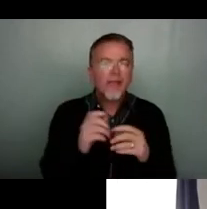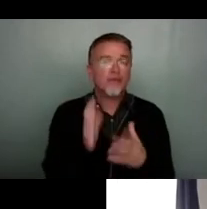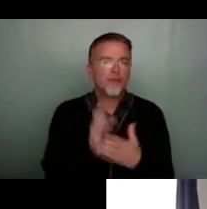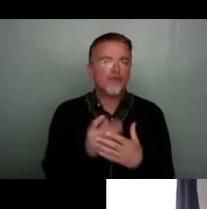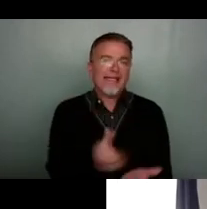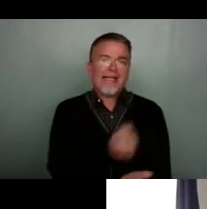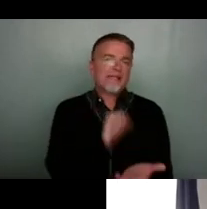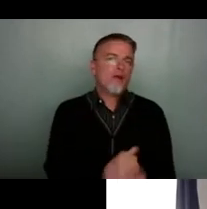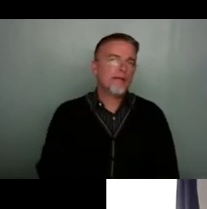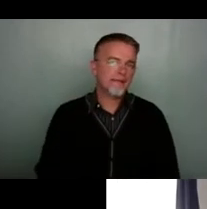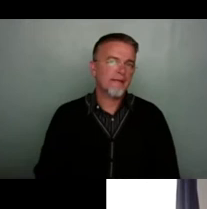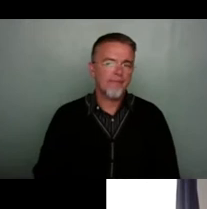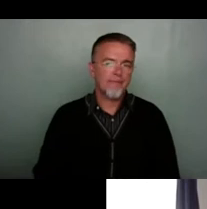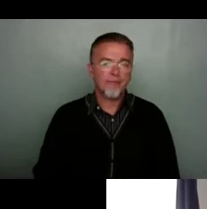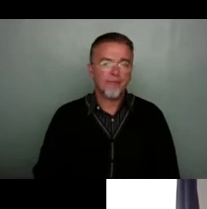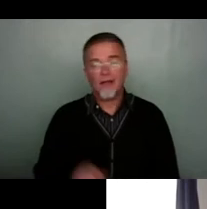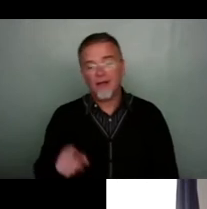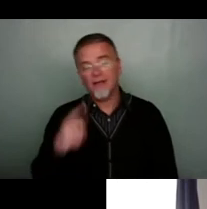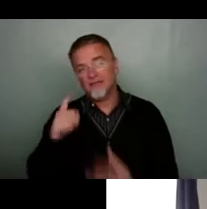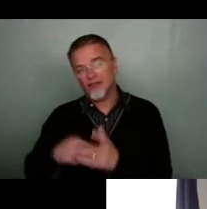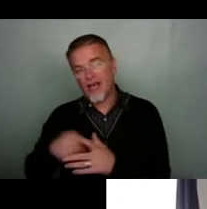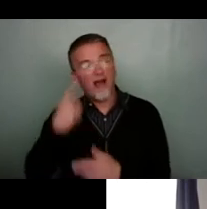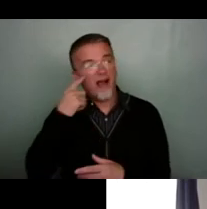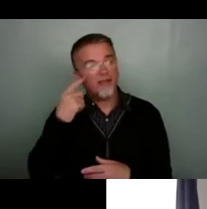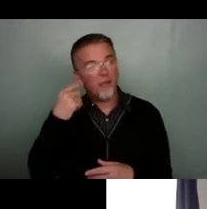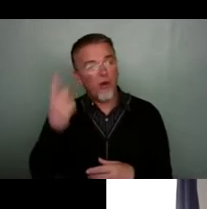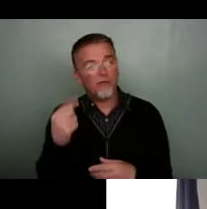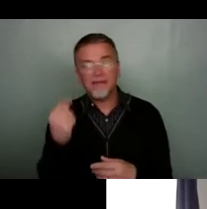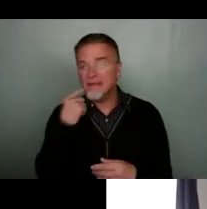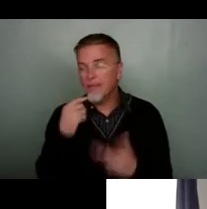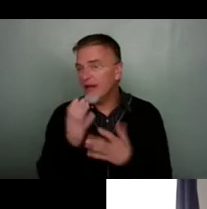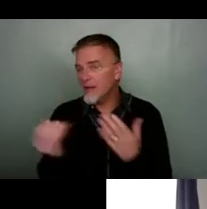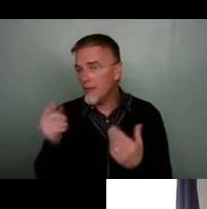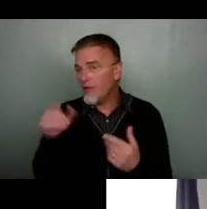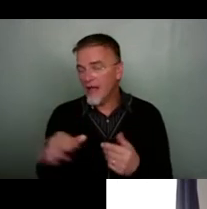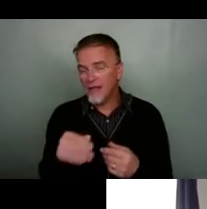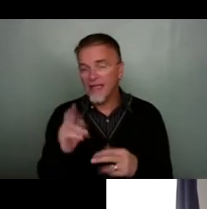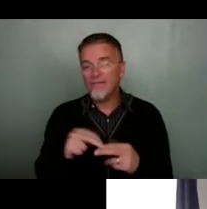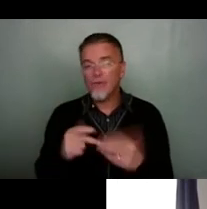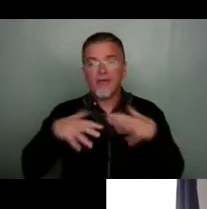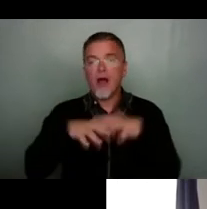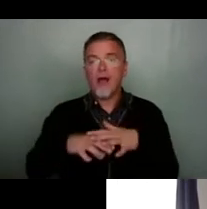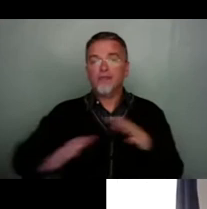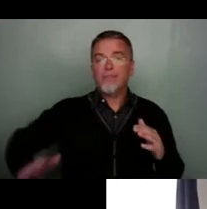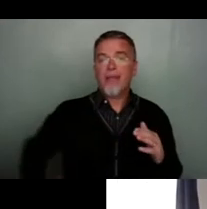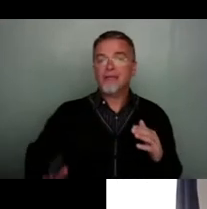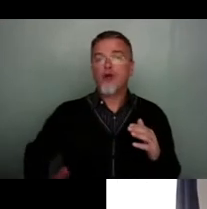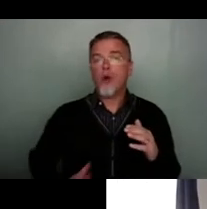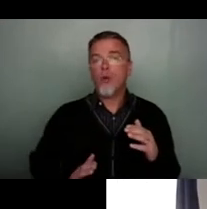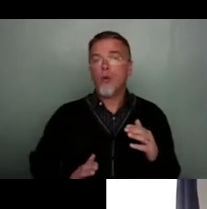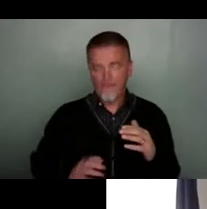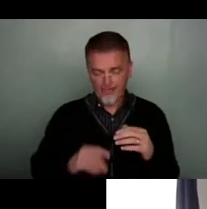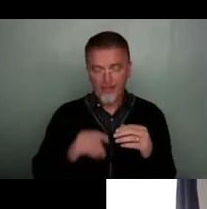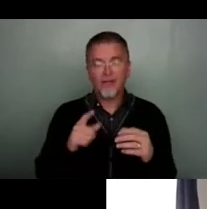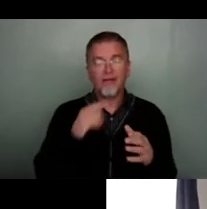Right. Yeah. I suppose the simplest example of that is if you did a hybrid panto and, uh, you